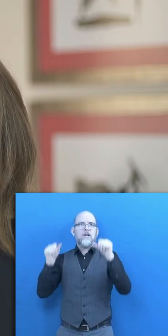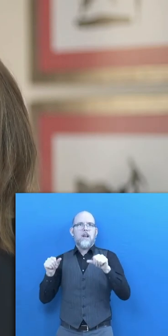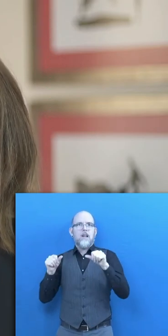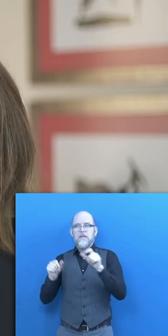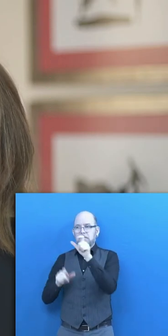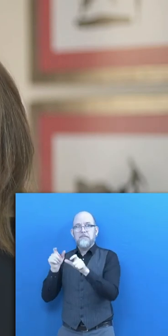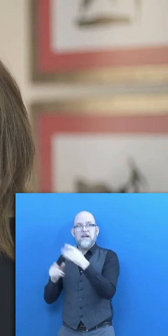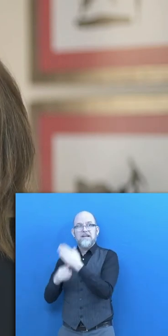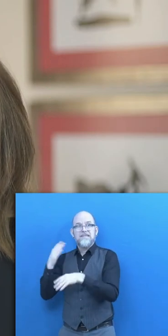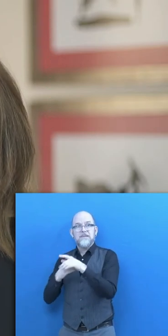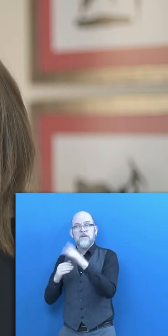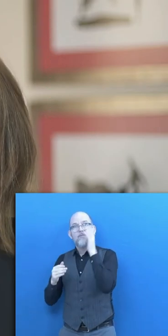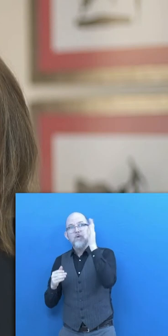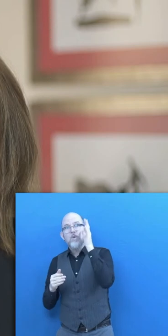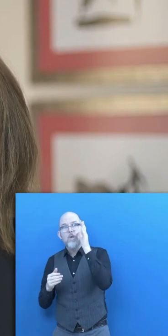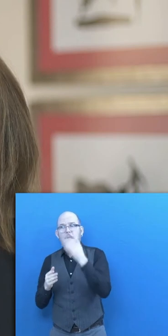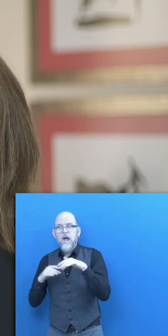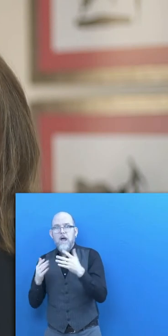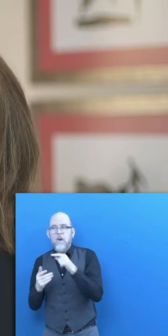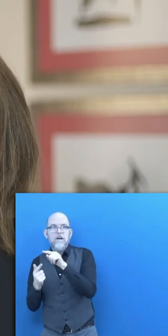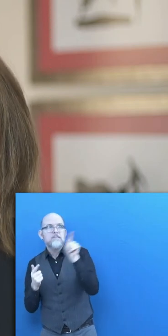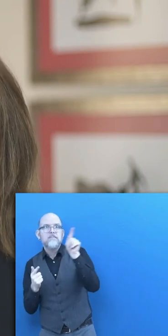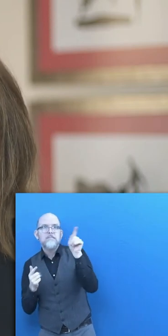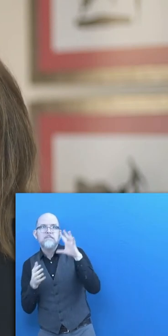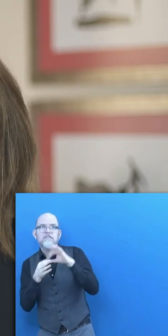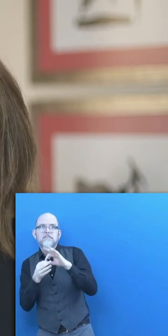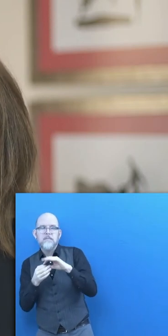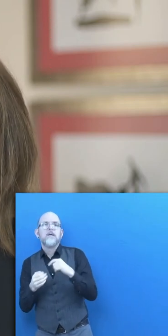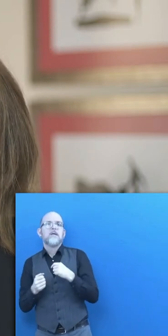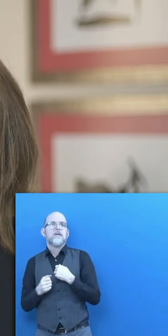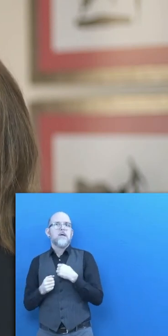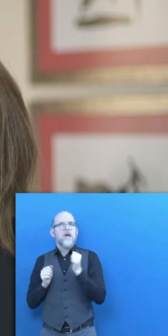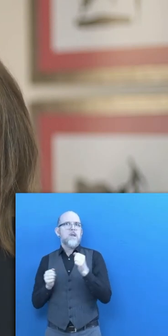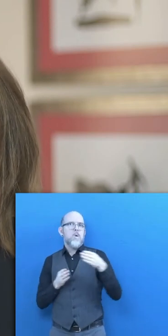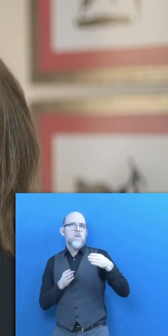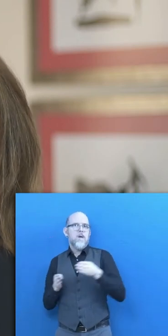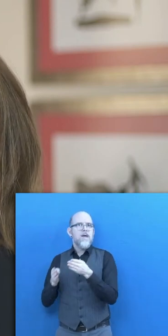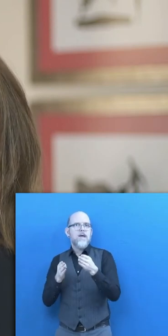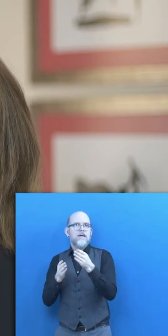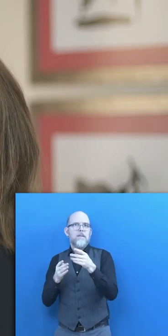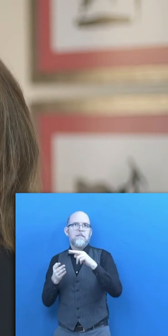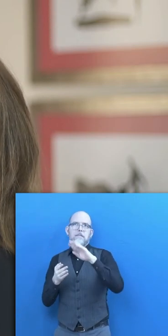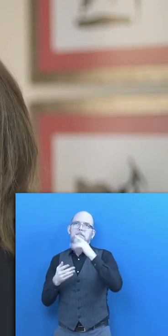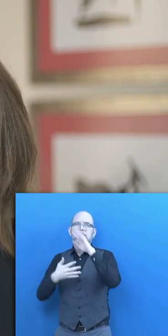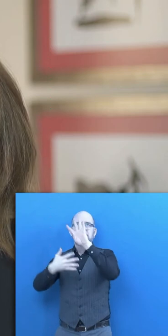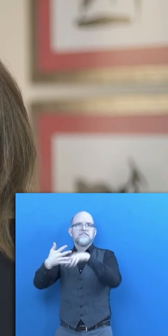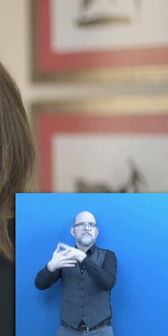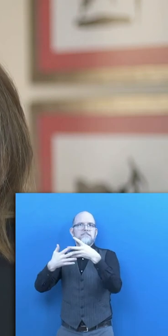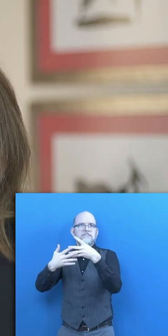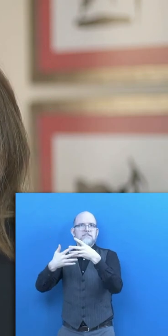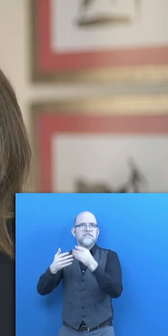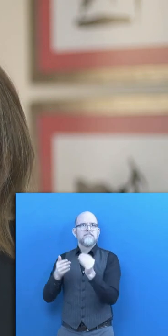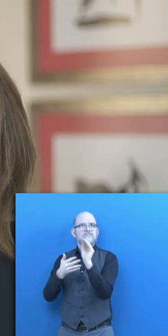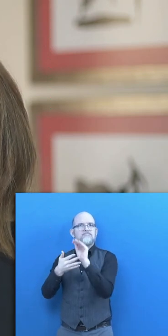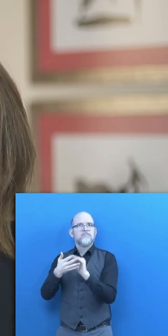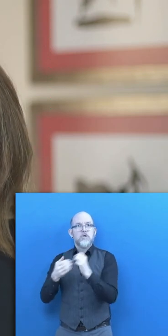inclusive employment of people with disabilities in the future to come. One possible roadmap to tackle this challenge